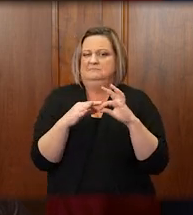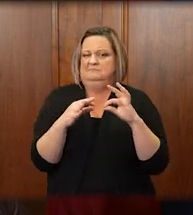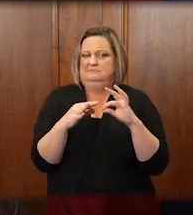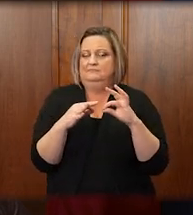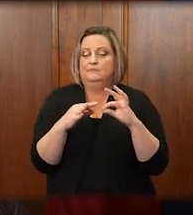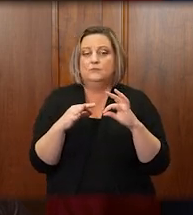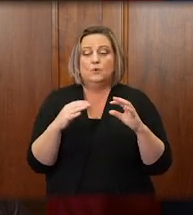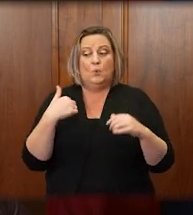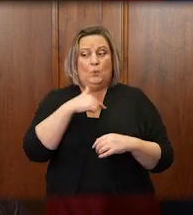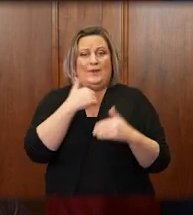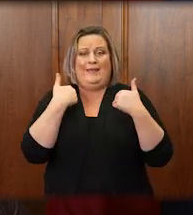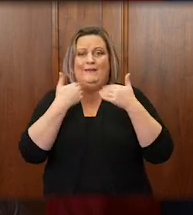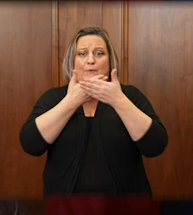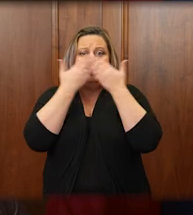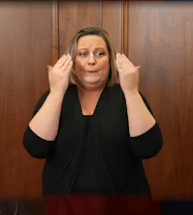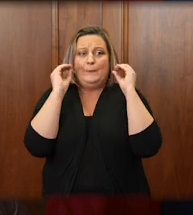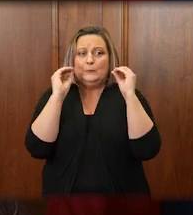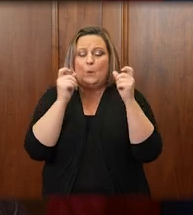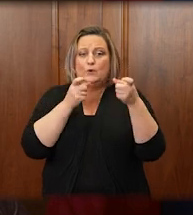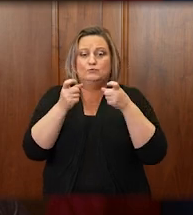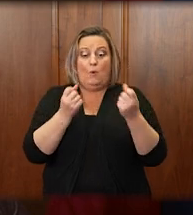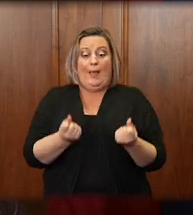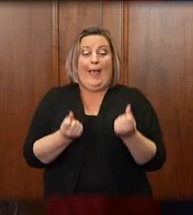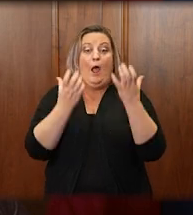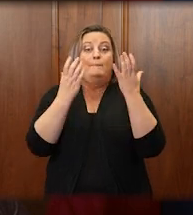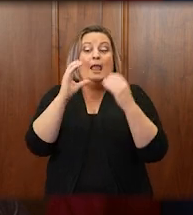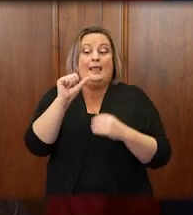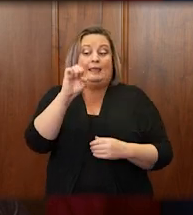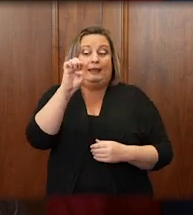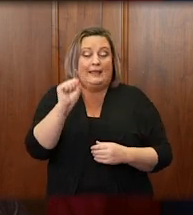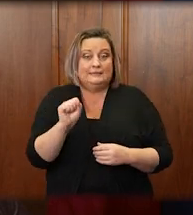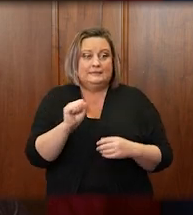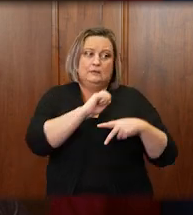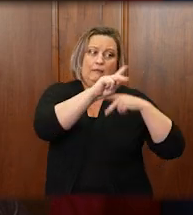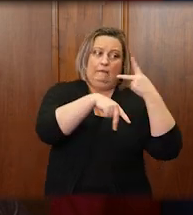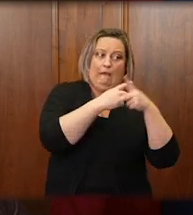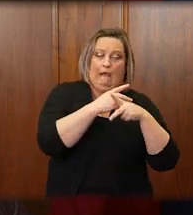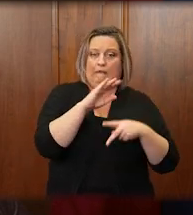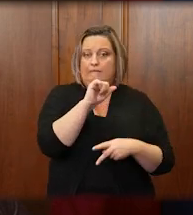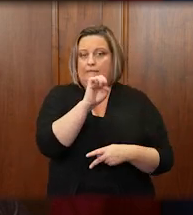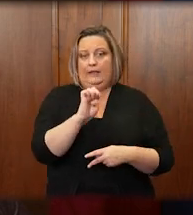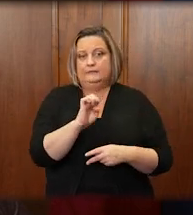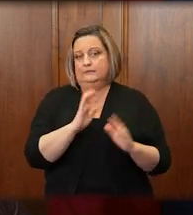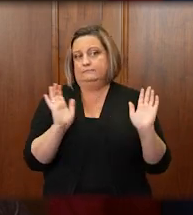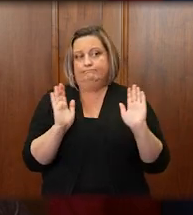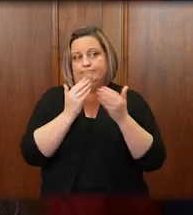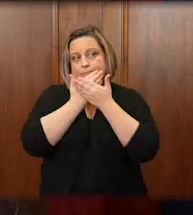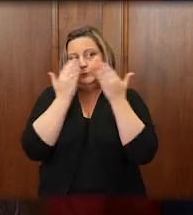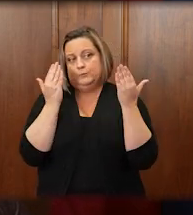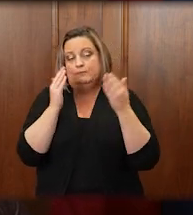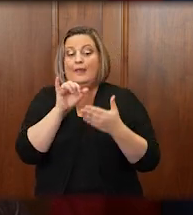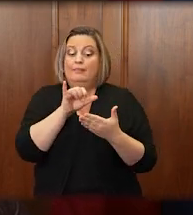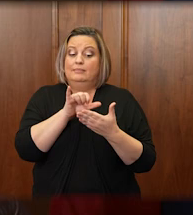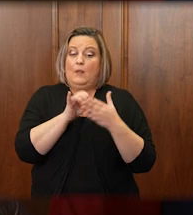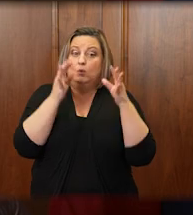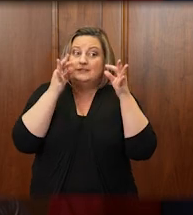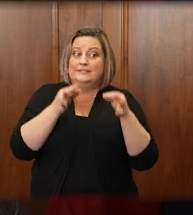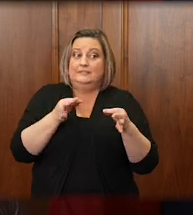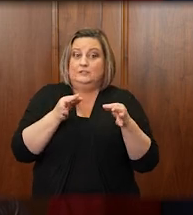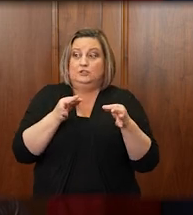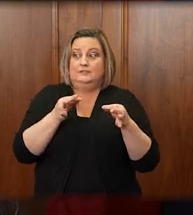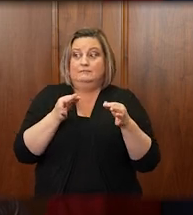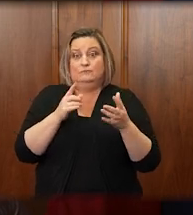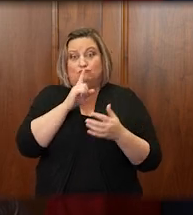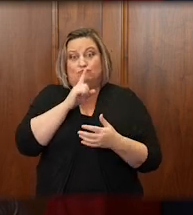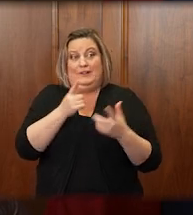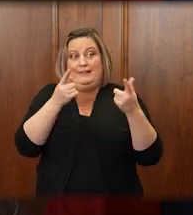control over the number or type of cases that come before it. Those decisions are made to a great extent by this body,